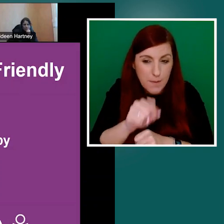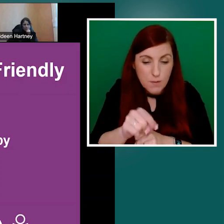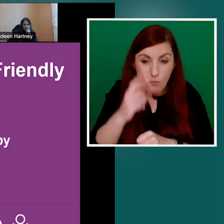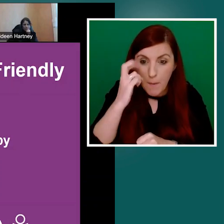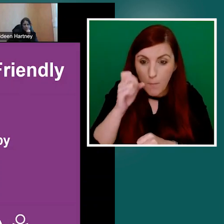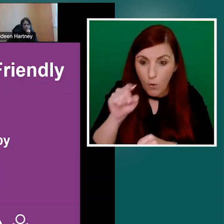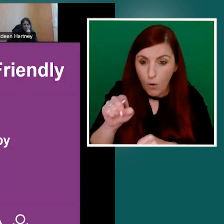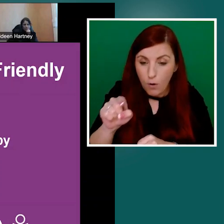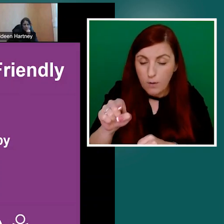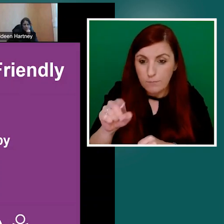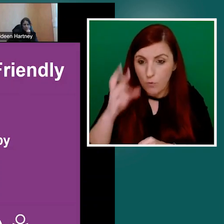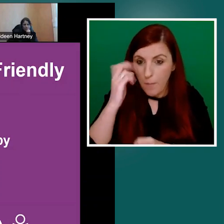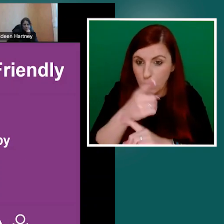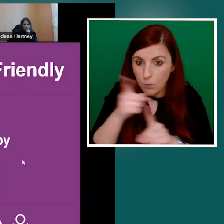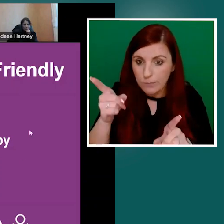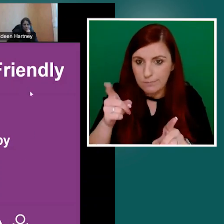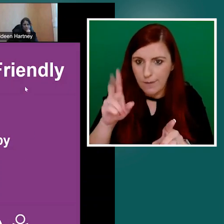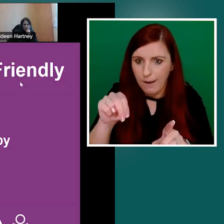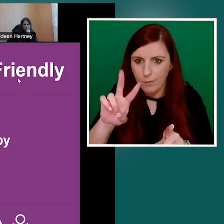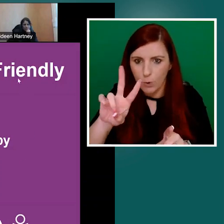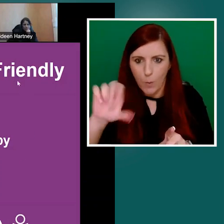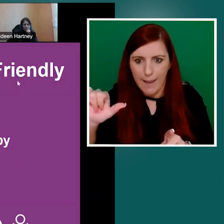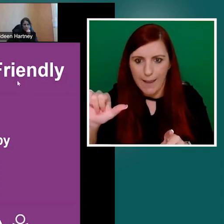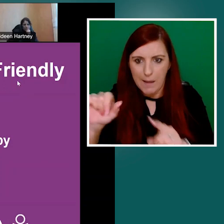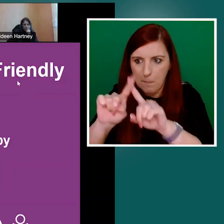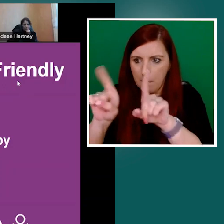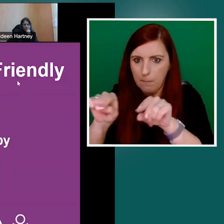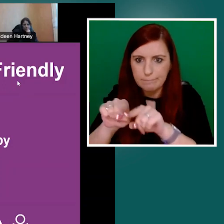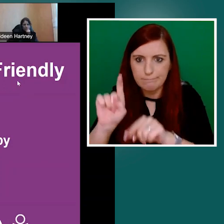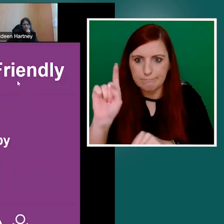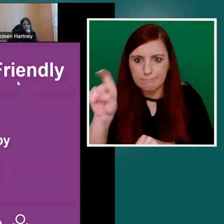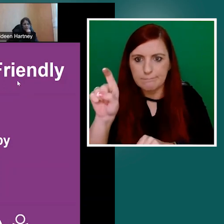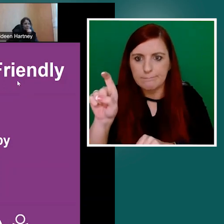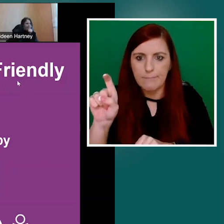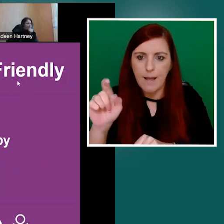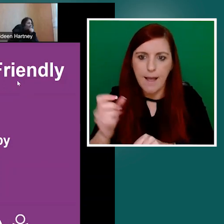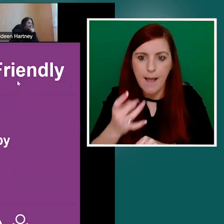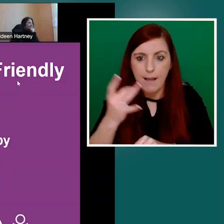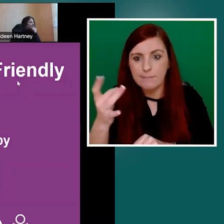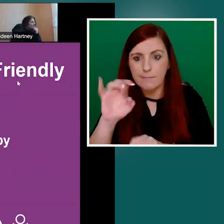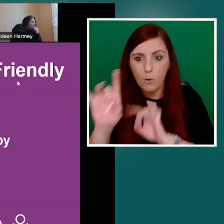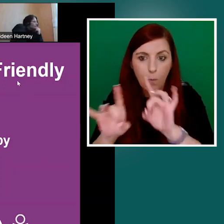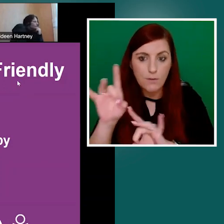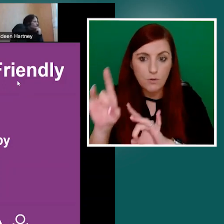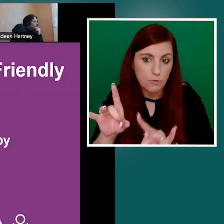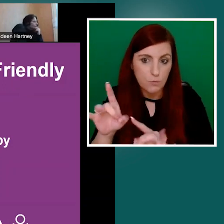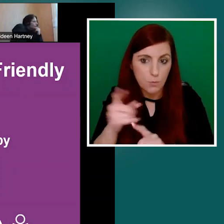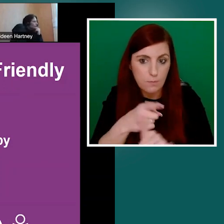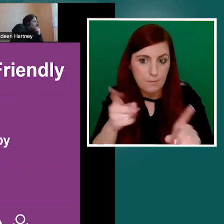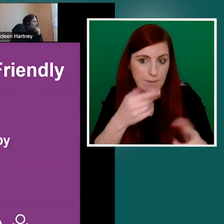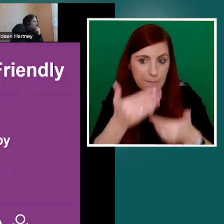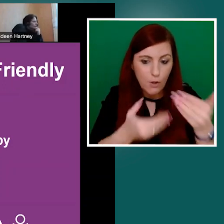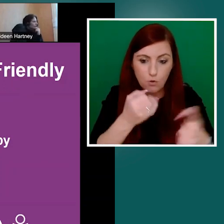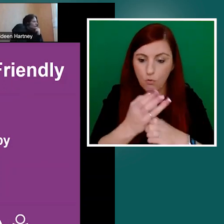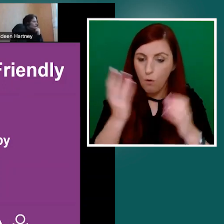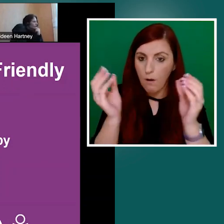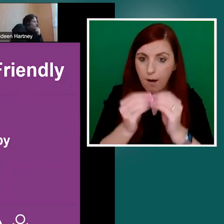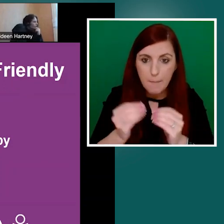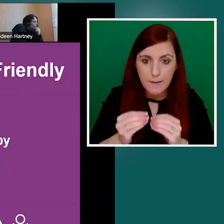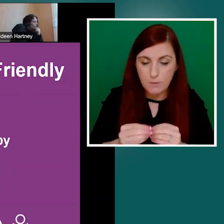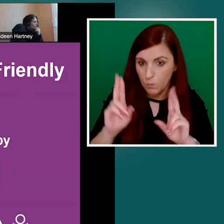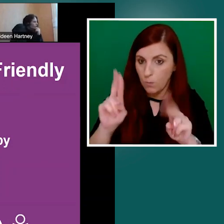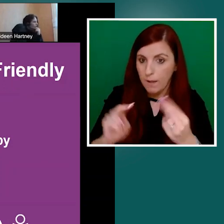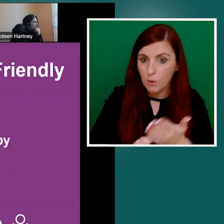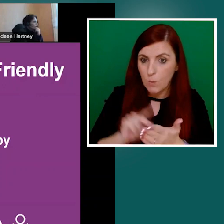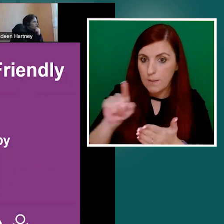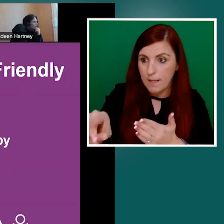anybody wants to put in a question to any of our speakers or a comment, feel free to do so. As I said, have only over 300 people registered